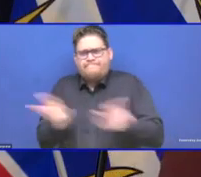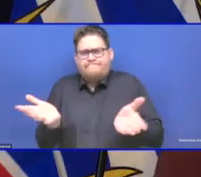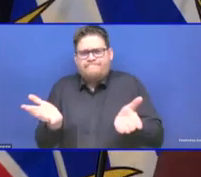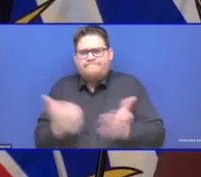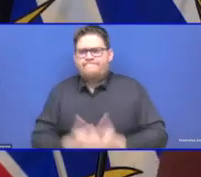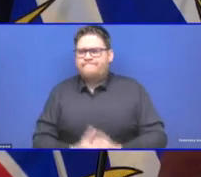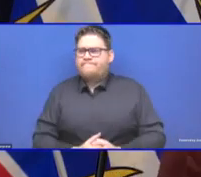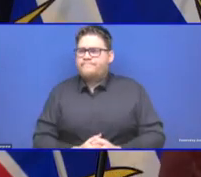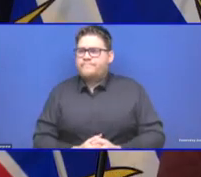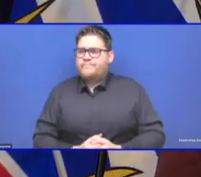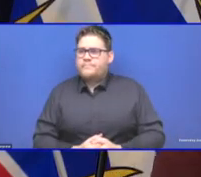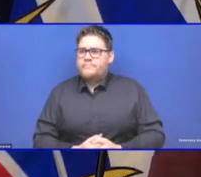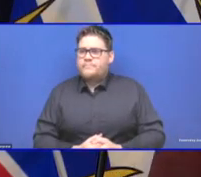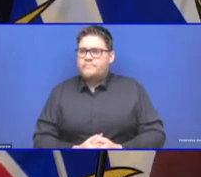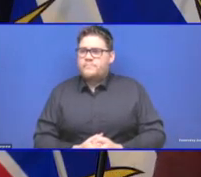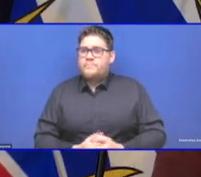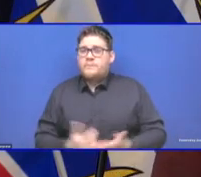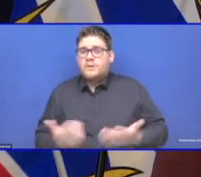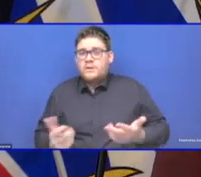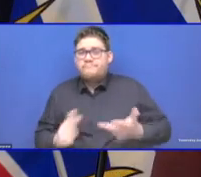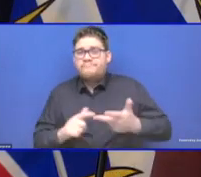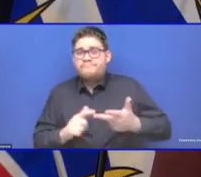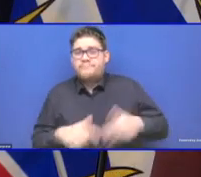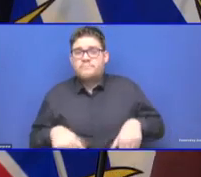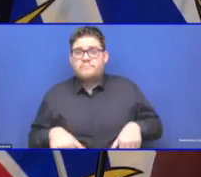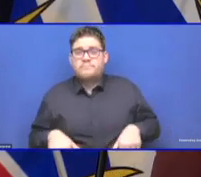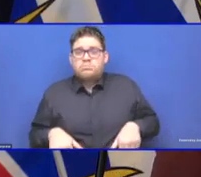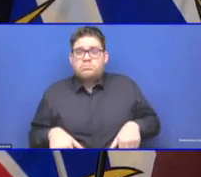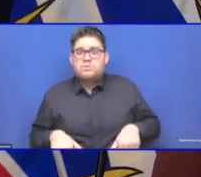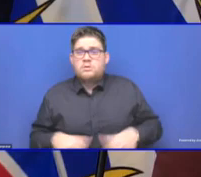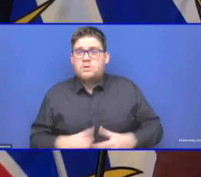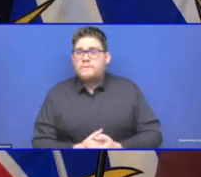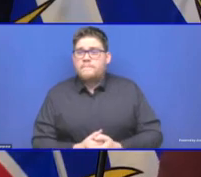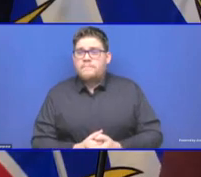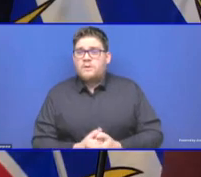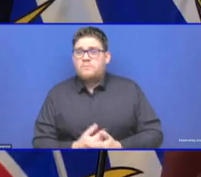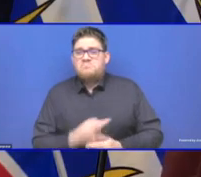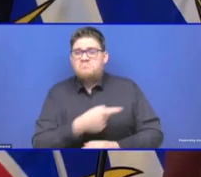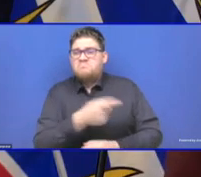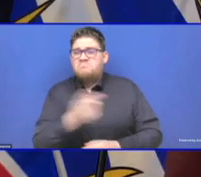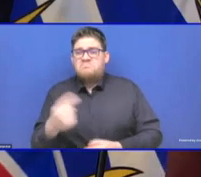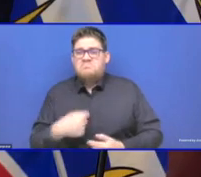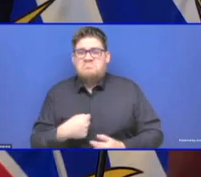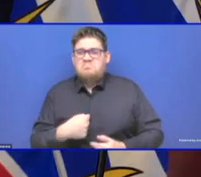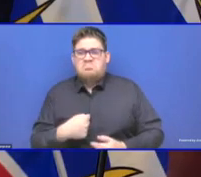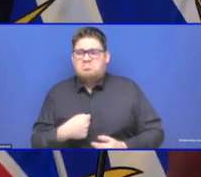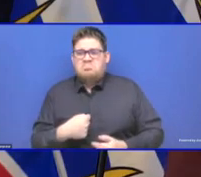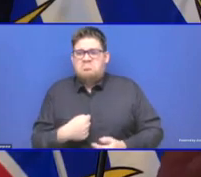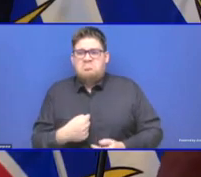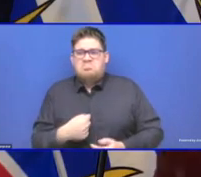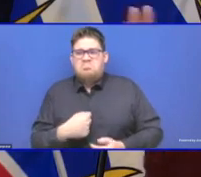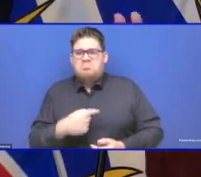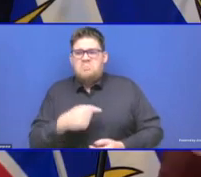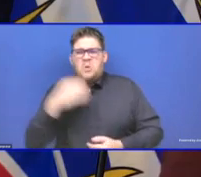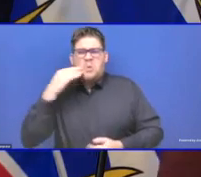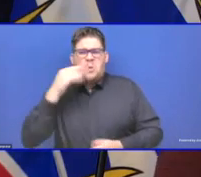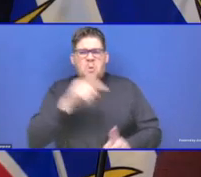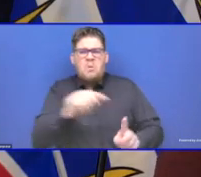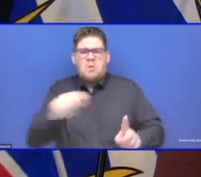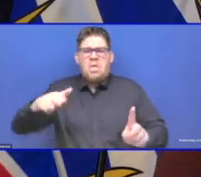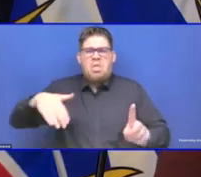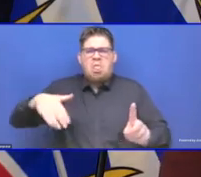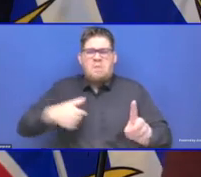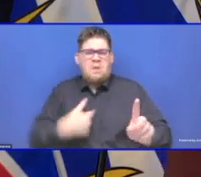affecting older people. It's not going to affect me. I don't know anybody that's been affected by it. My immune system is strong and I'll be